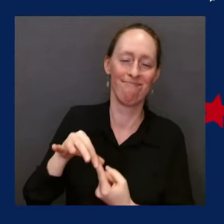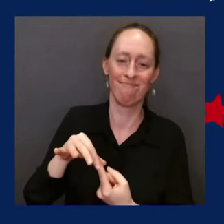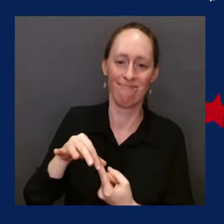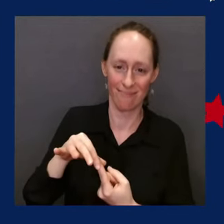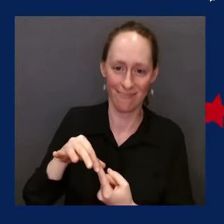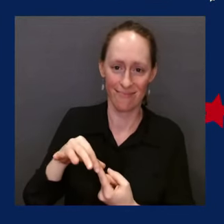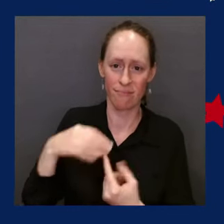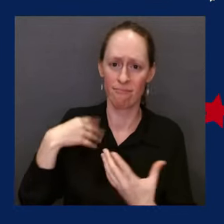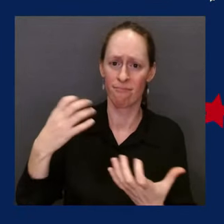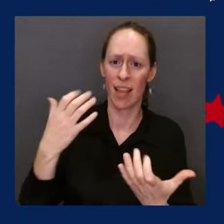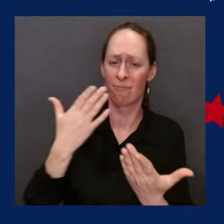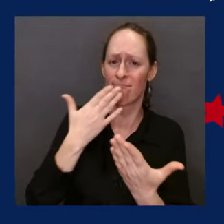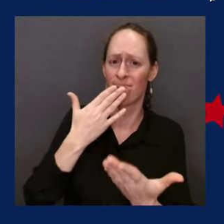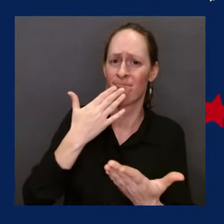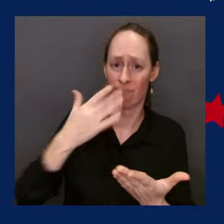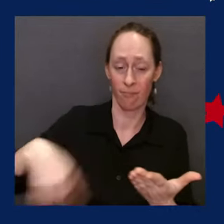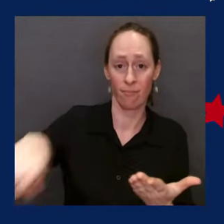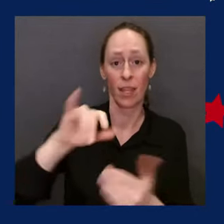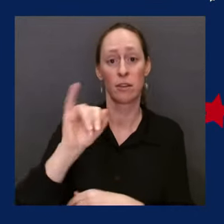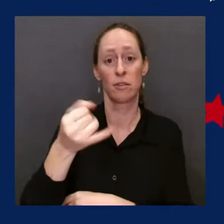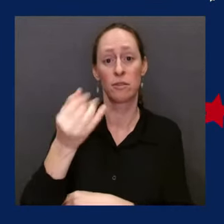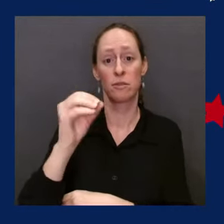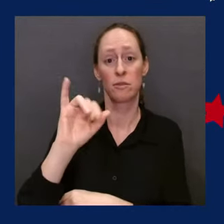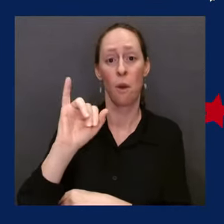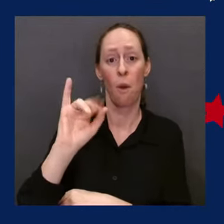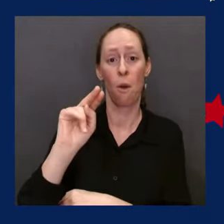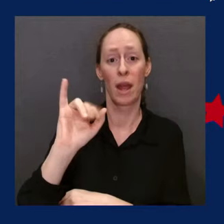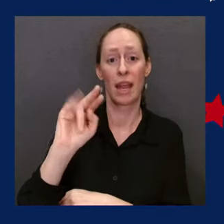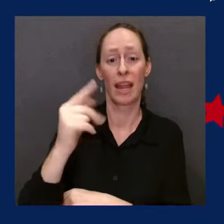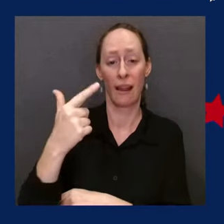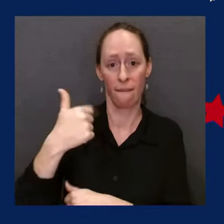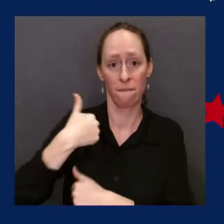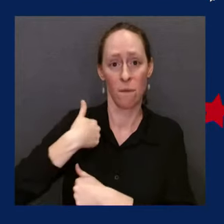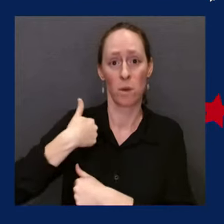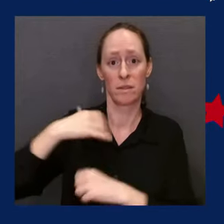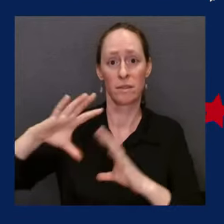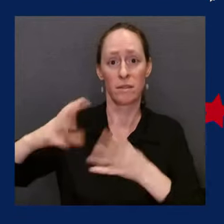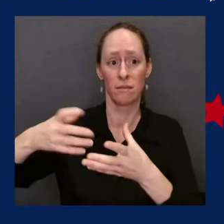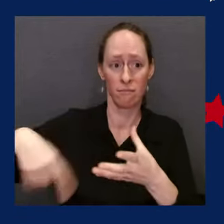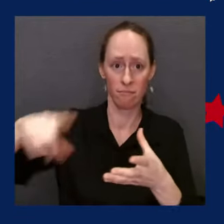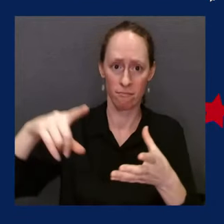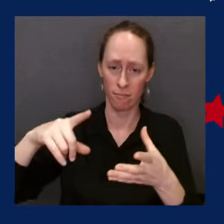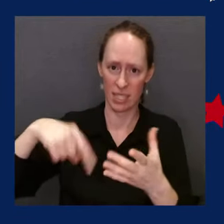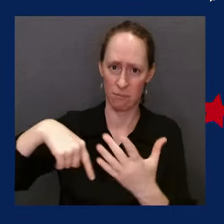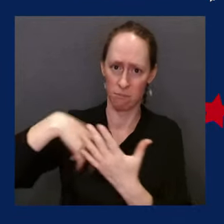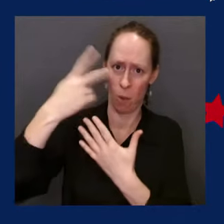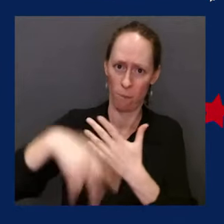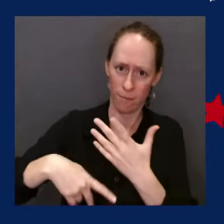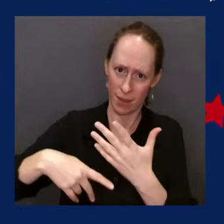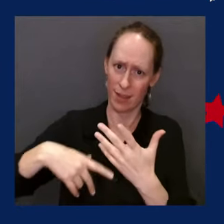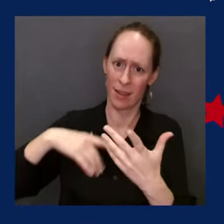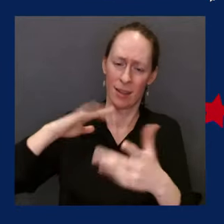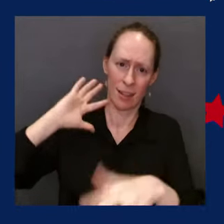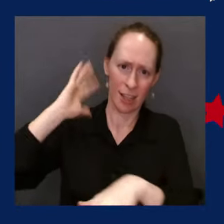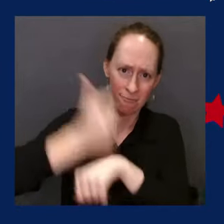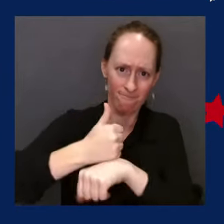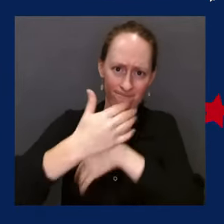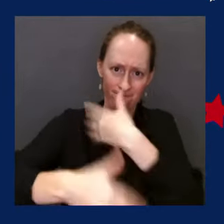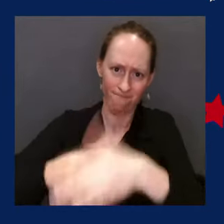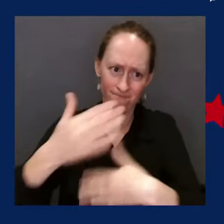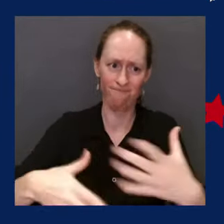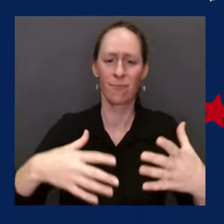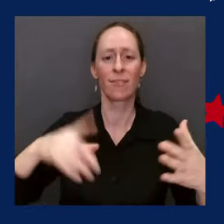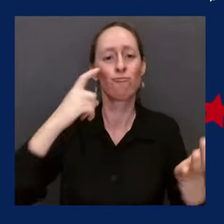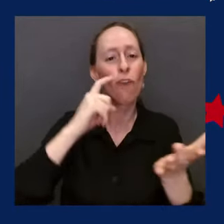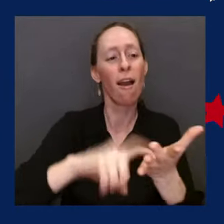veteran families, caregivers, and survivors. Secretary Austin, Charlene, my fellow military